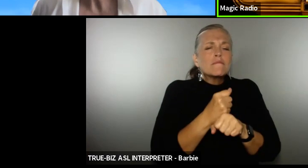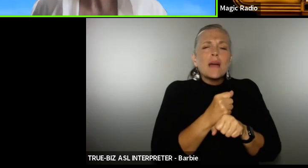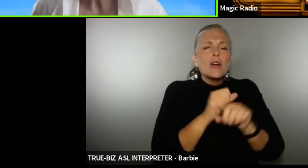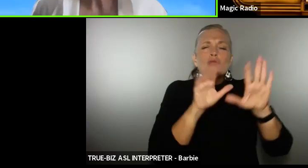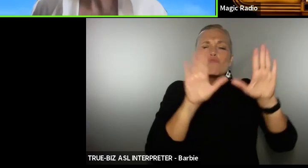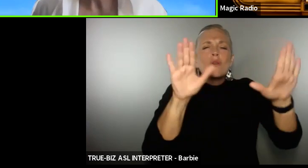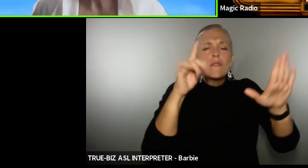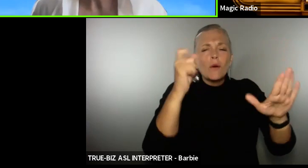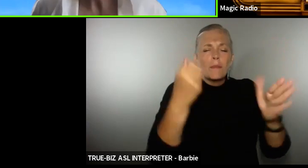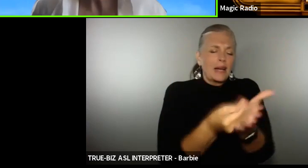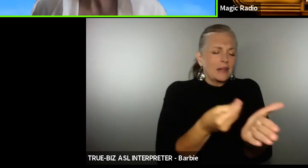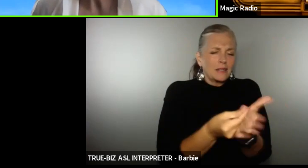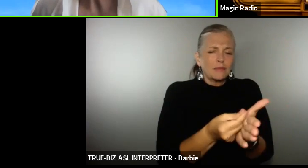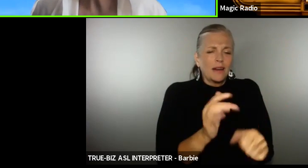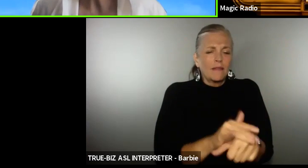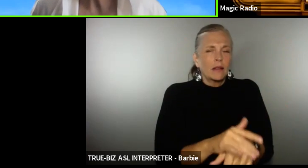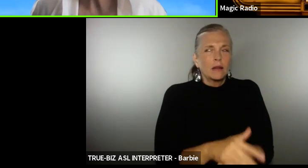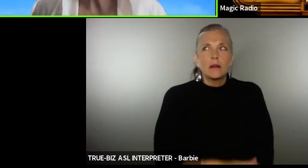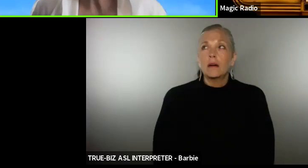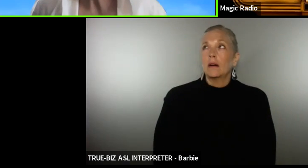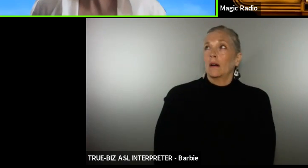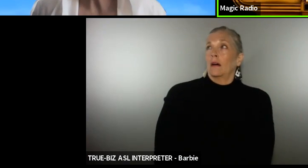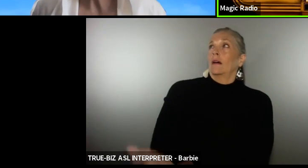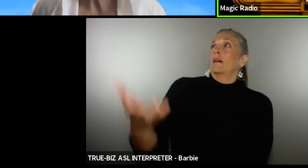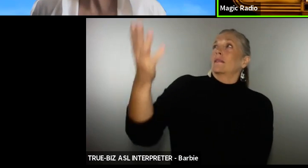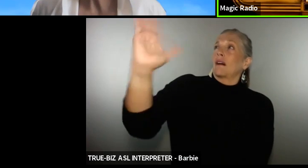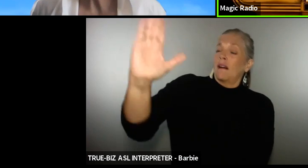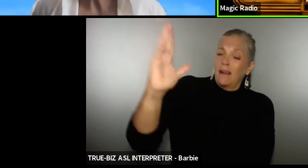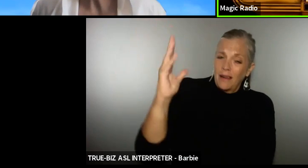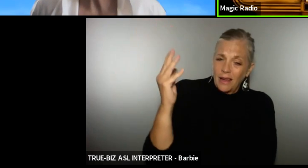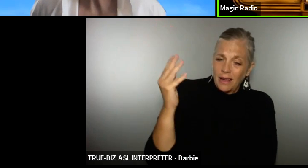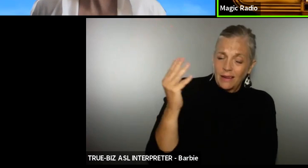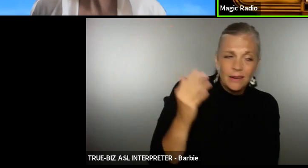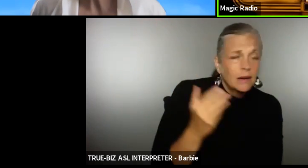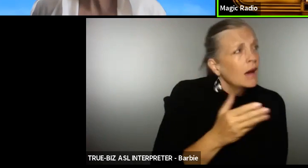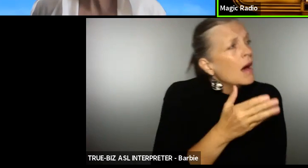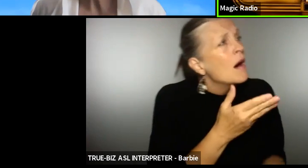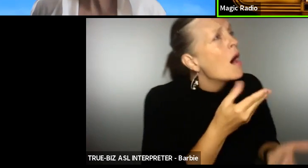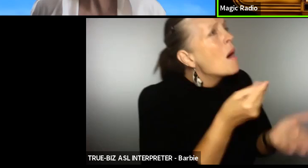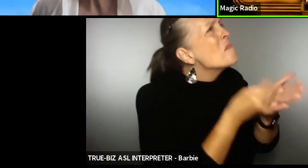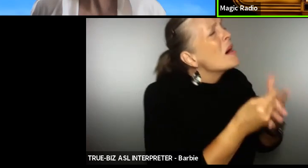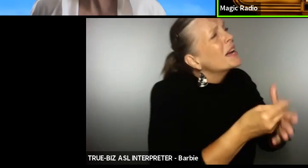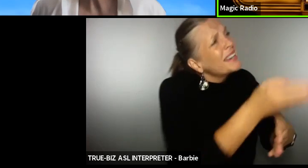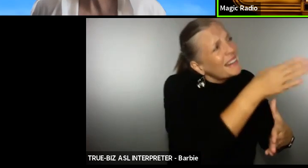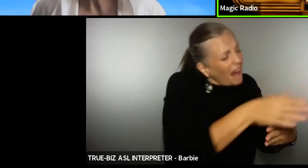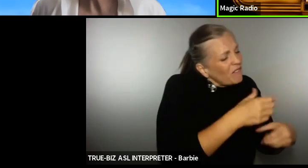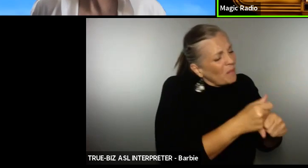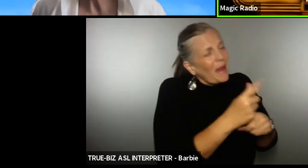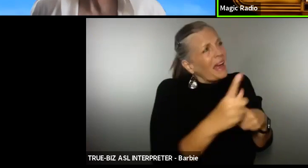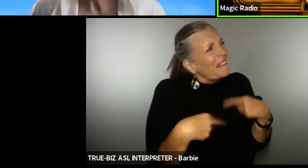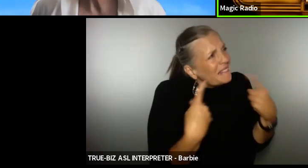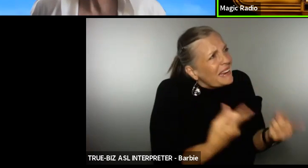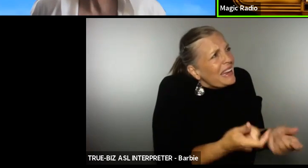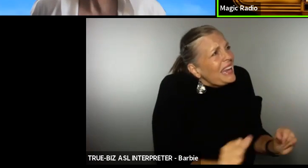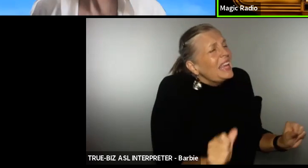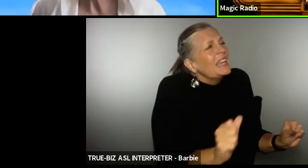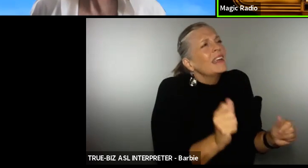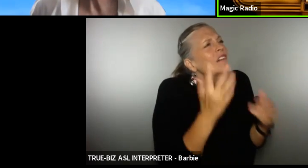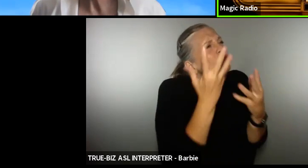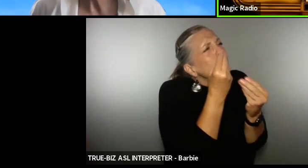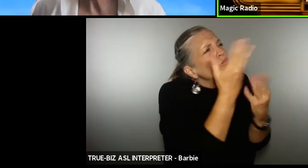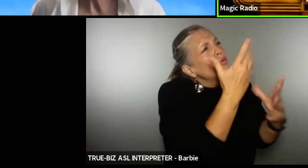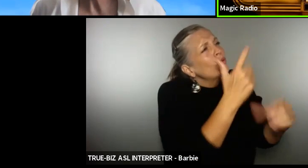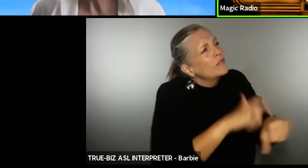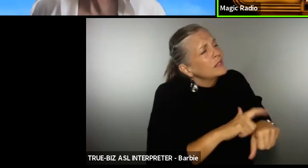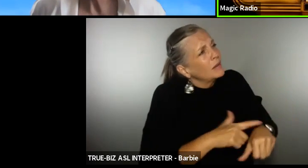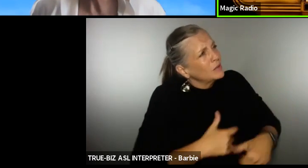oh god money never resulted in any of the truly good times I've had in my life did